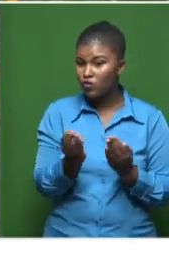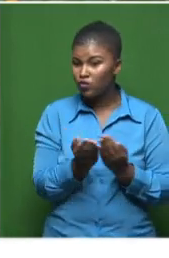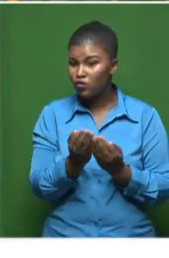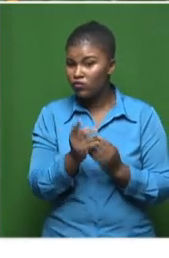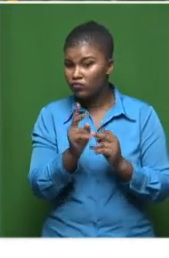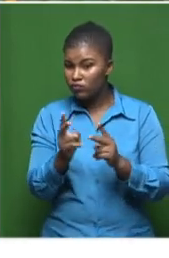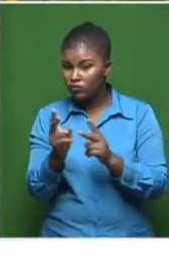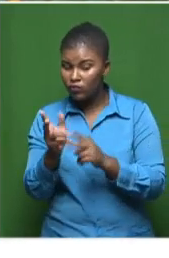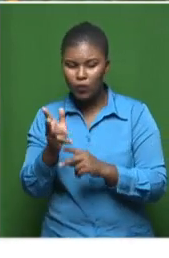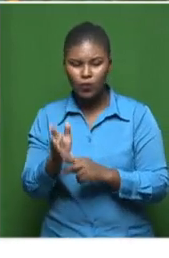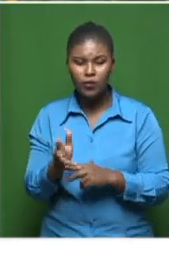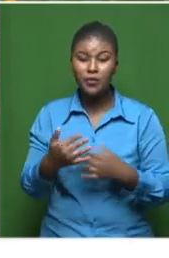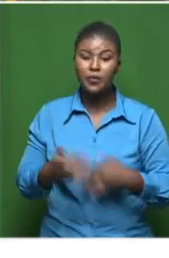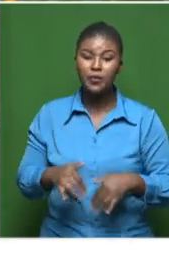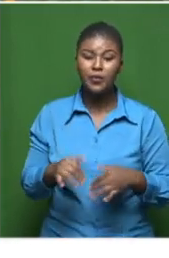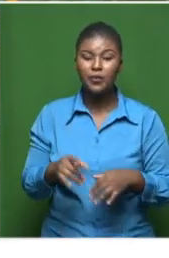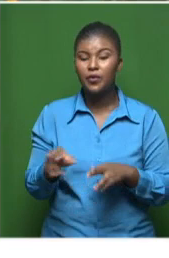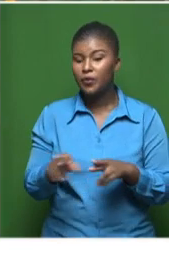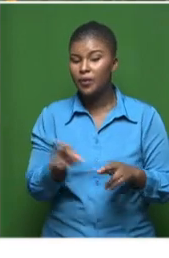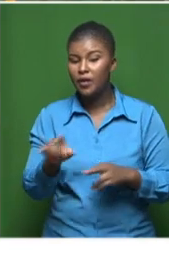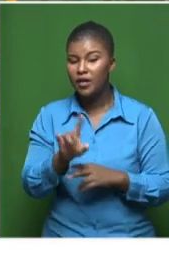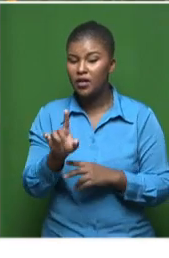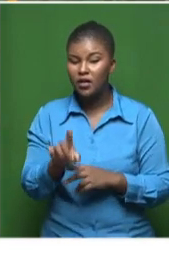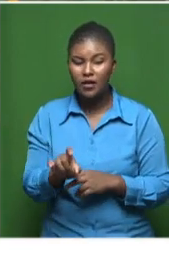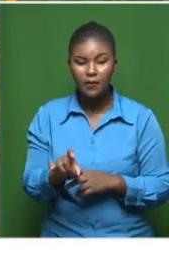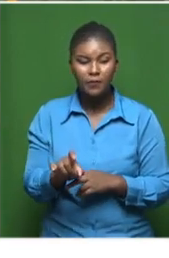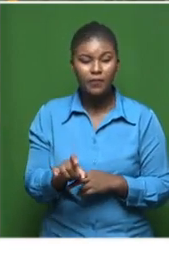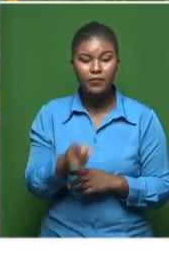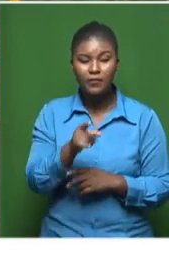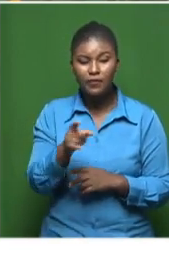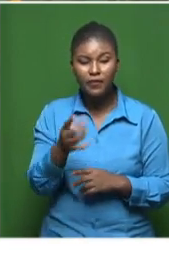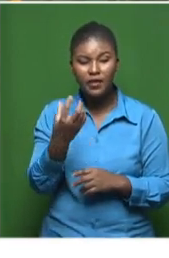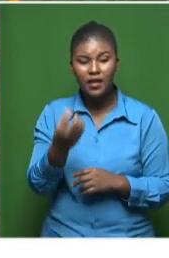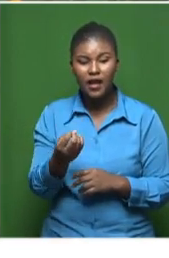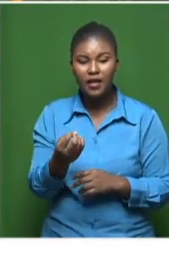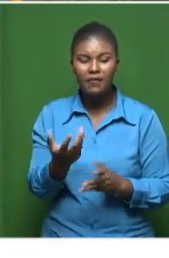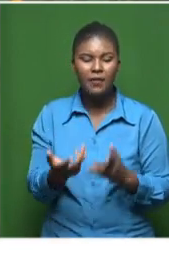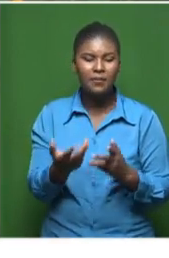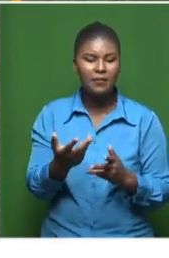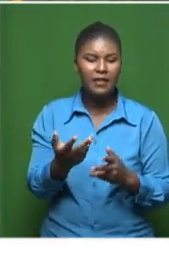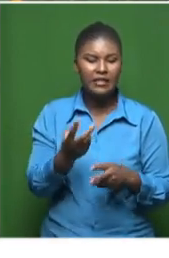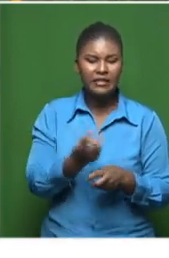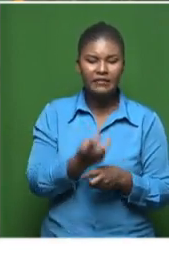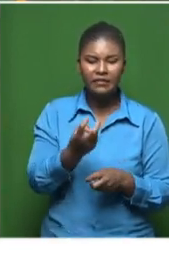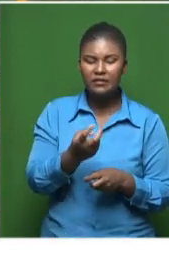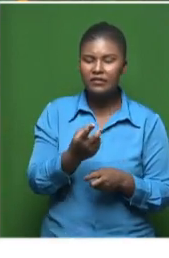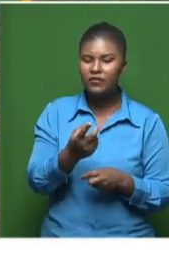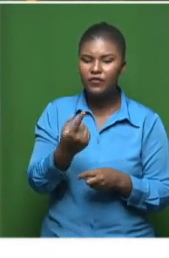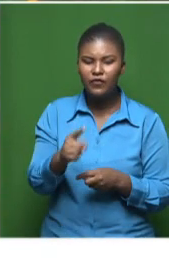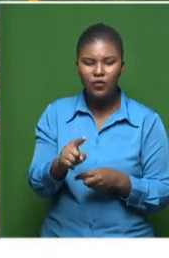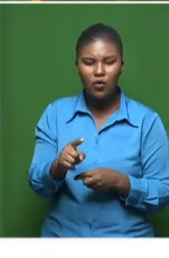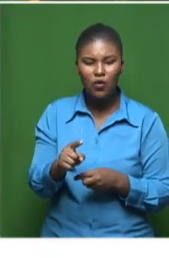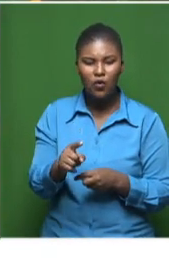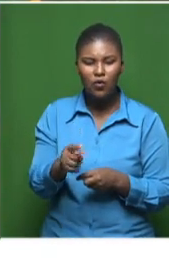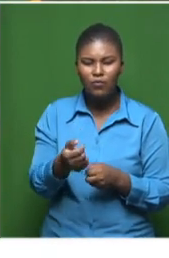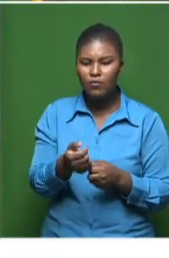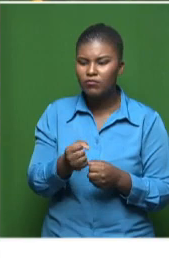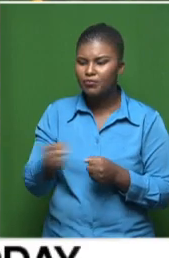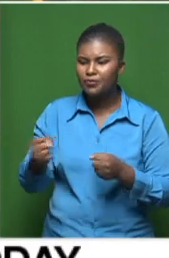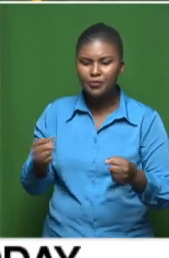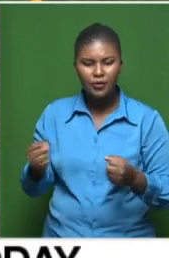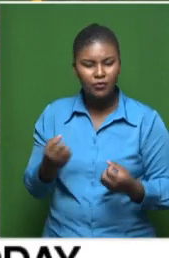will be visiting, what is the state of readiness, where they still have hitches with admissions when they're going to clear them.